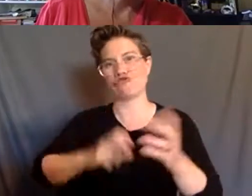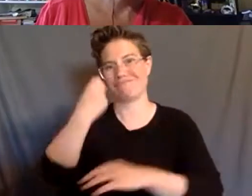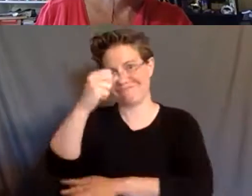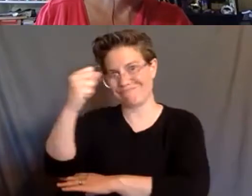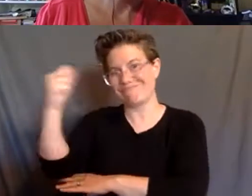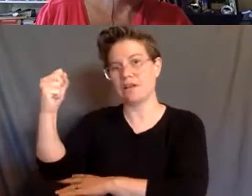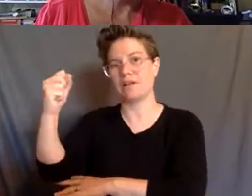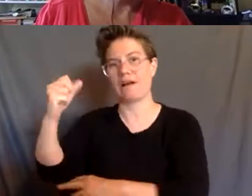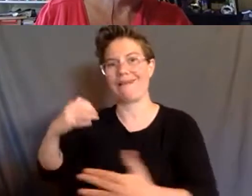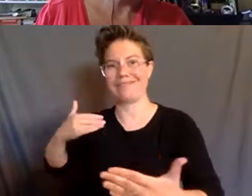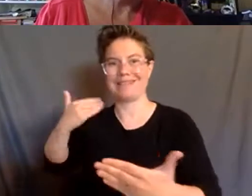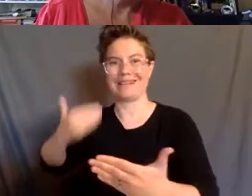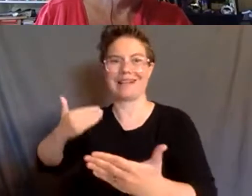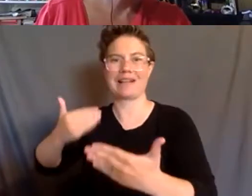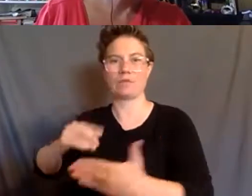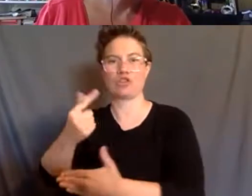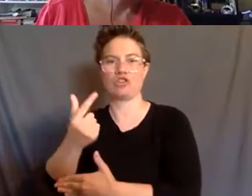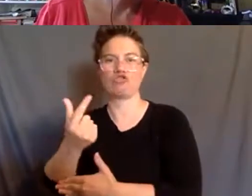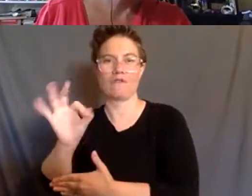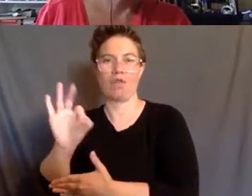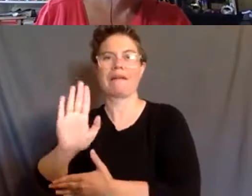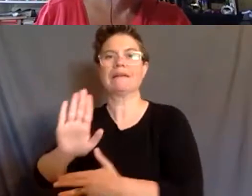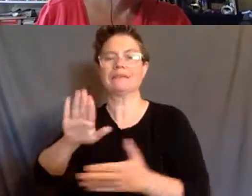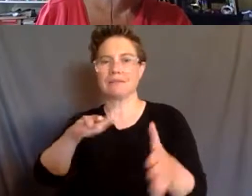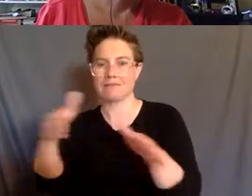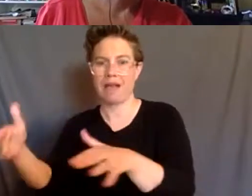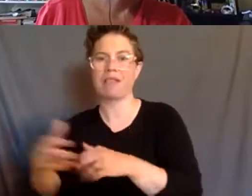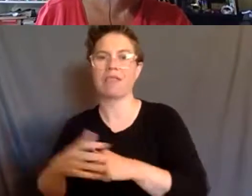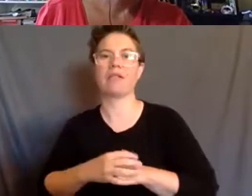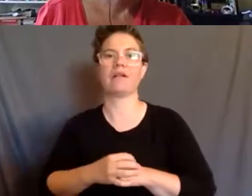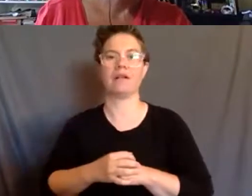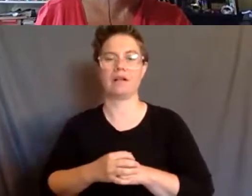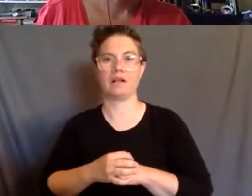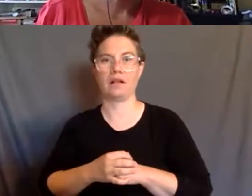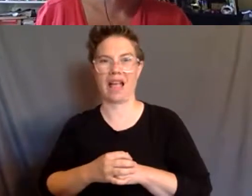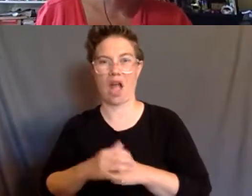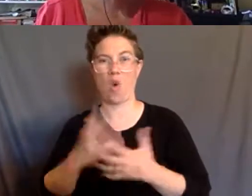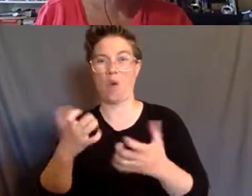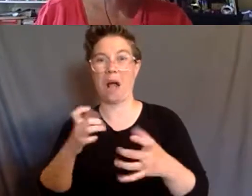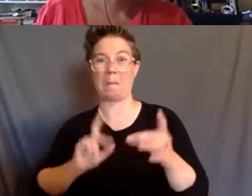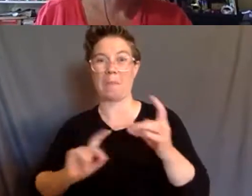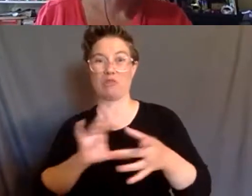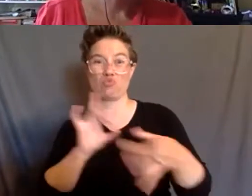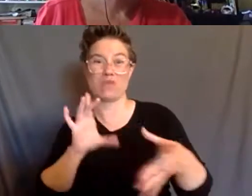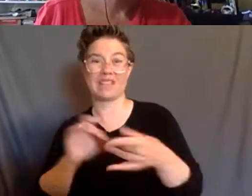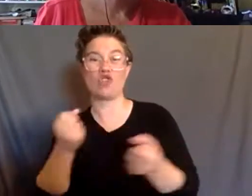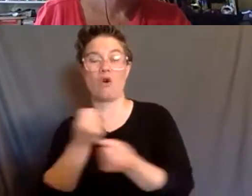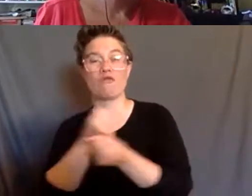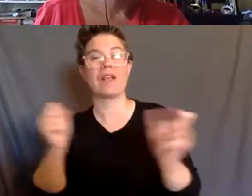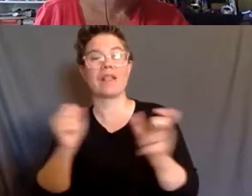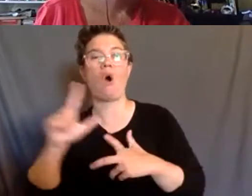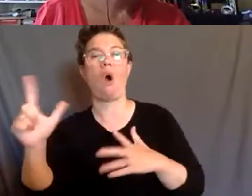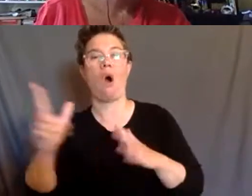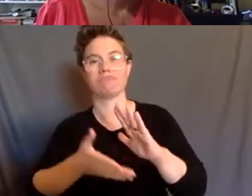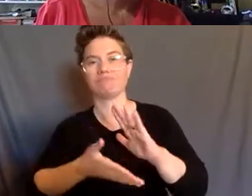the George Floyd's death and the current anti-police rebellion was all this work to try to get people released and to free them all campaign, to free them all for public health.